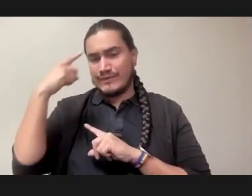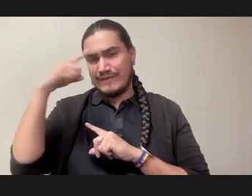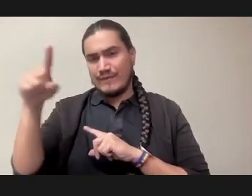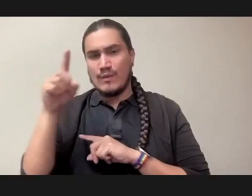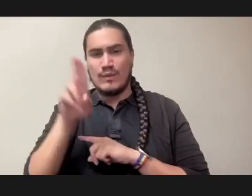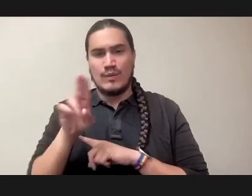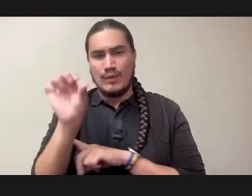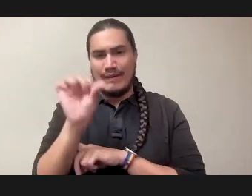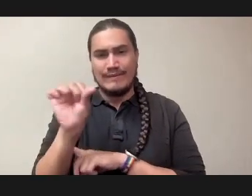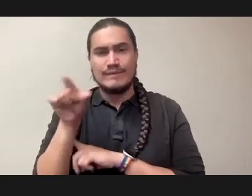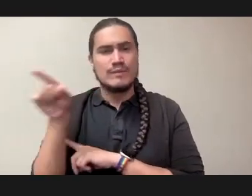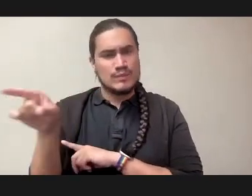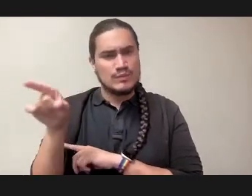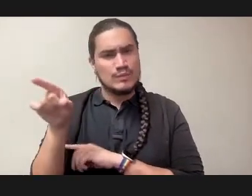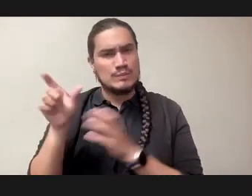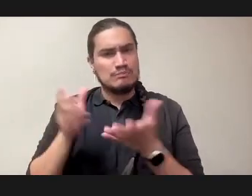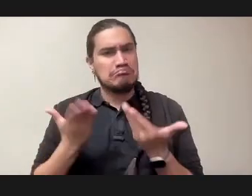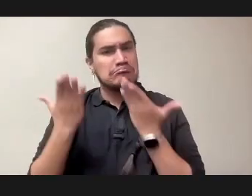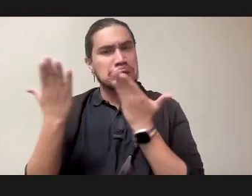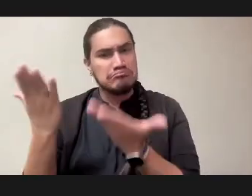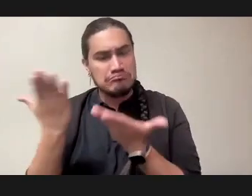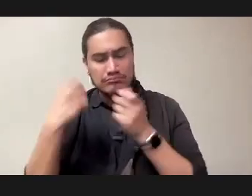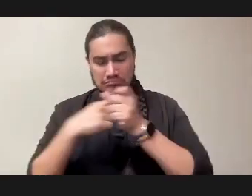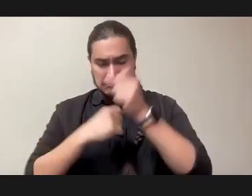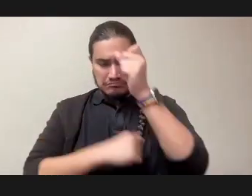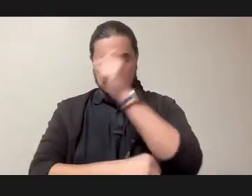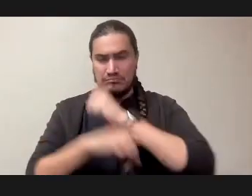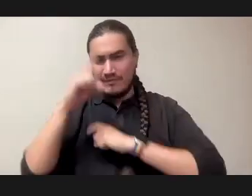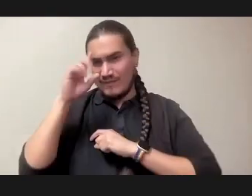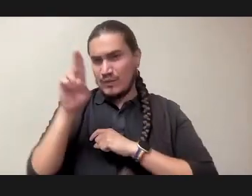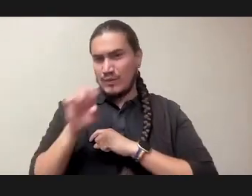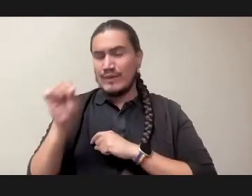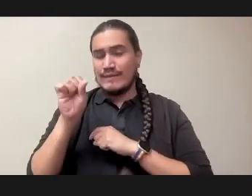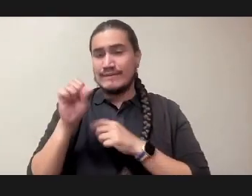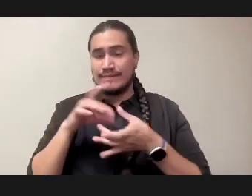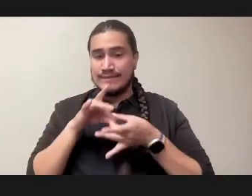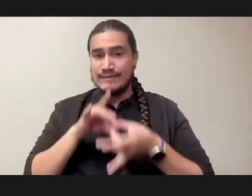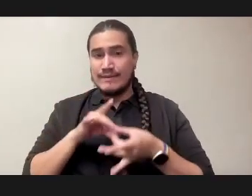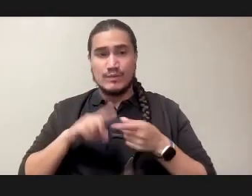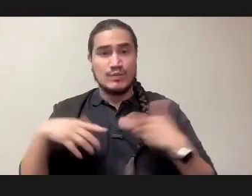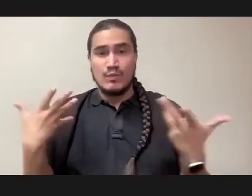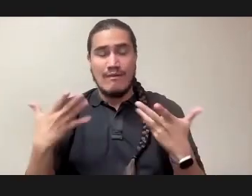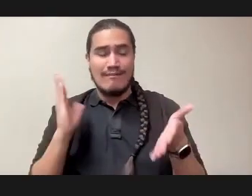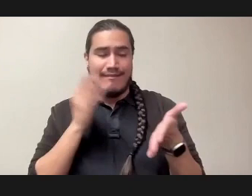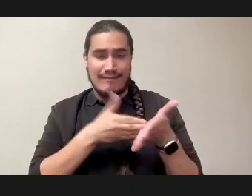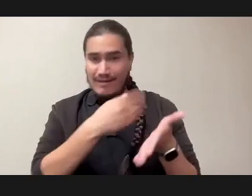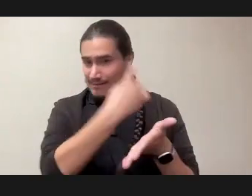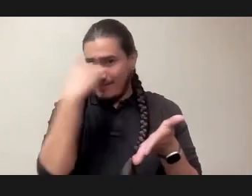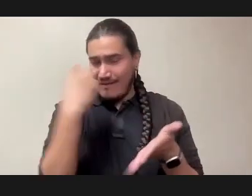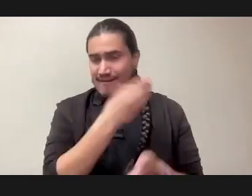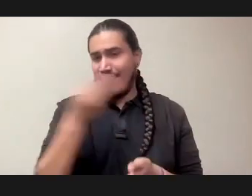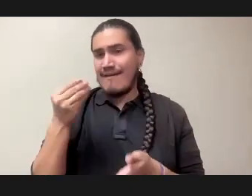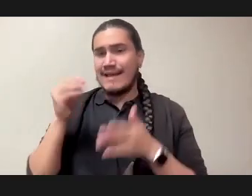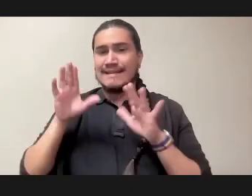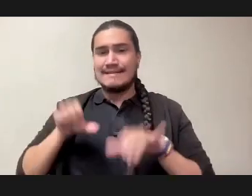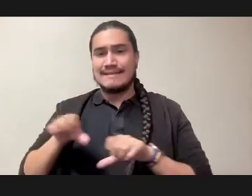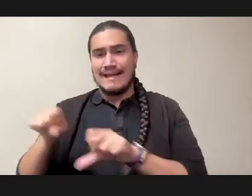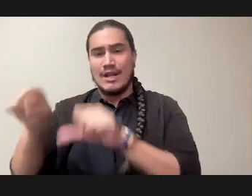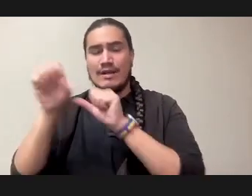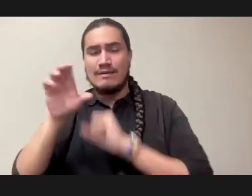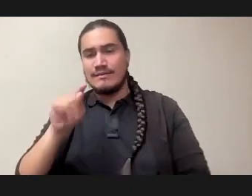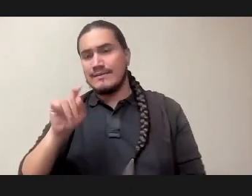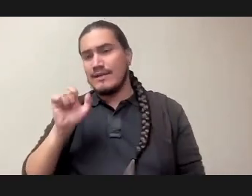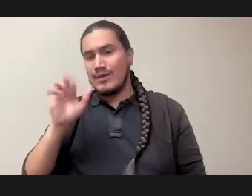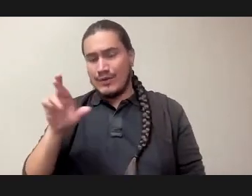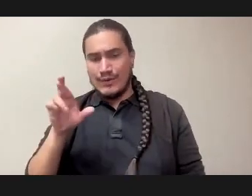foundations of the United States are rooted in anti-blackness and settler colonialism, and that black and indigenous people